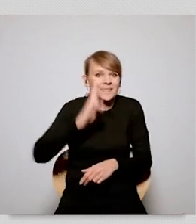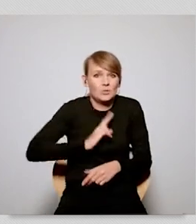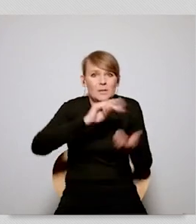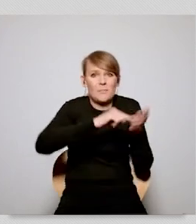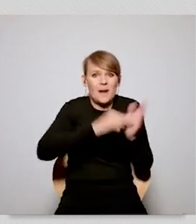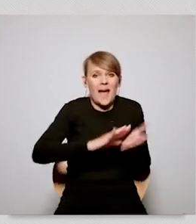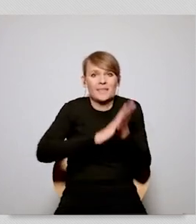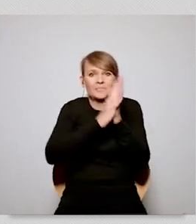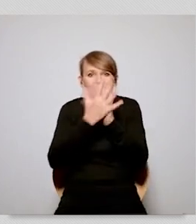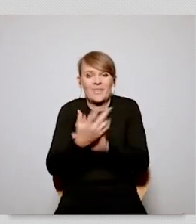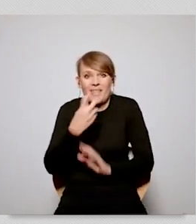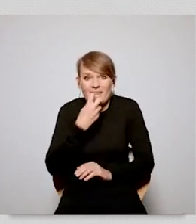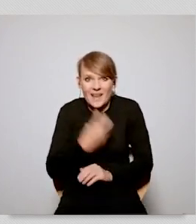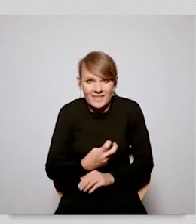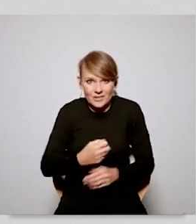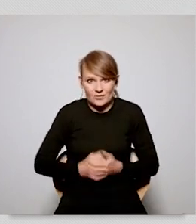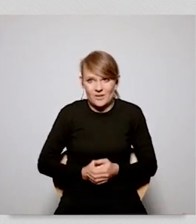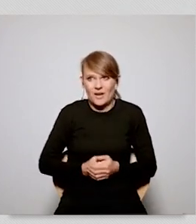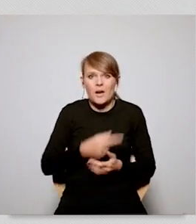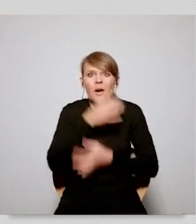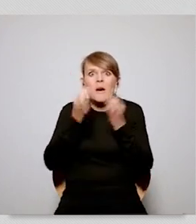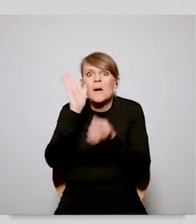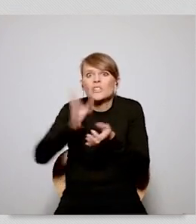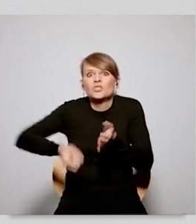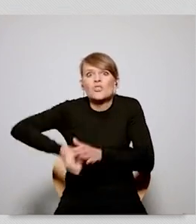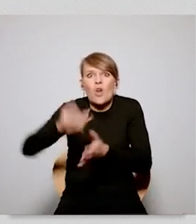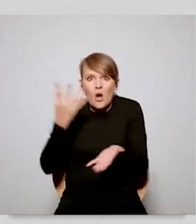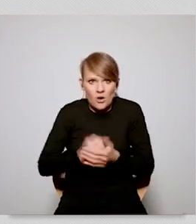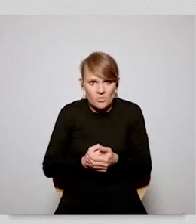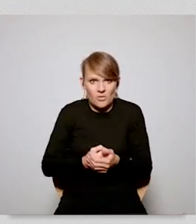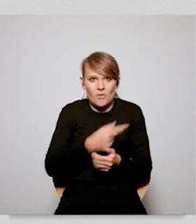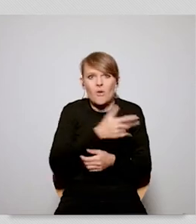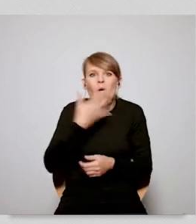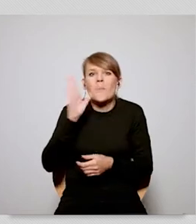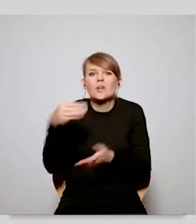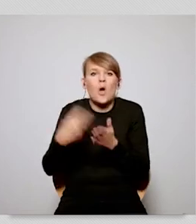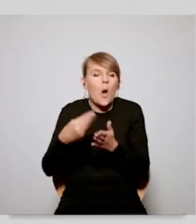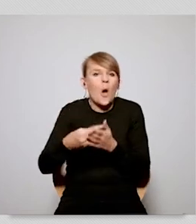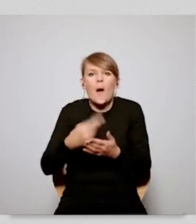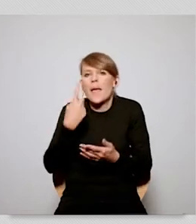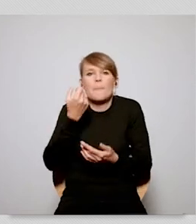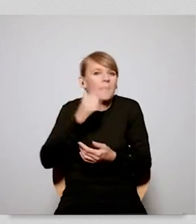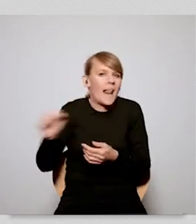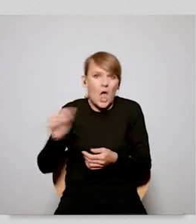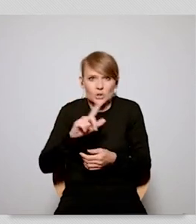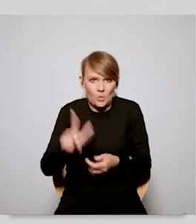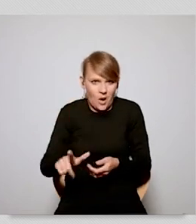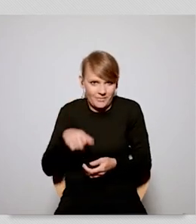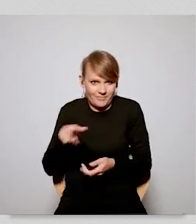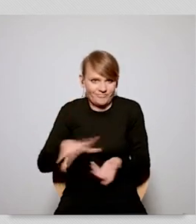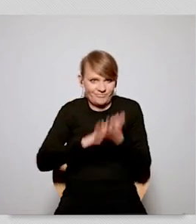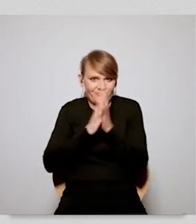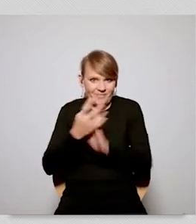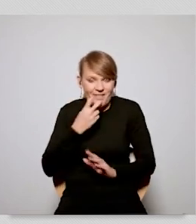institution an institute for energy transition we make people fearful because we try we tell them